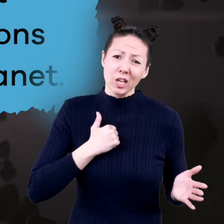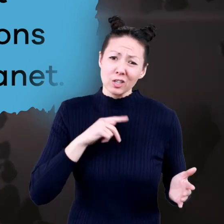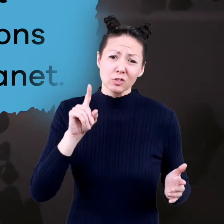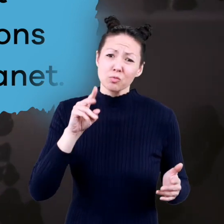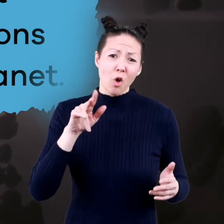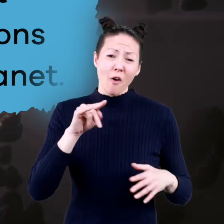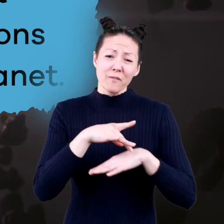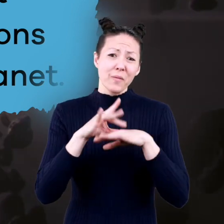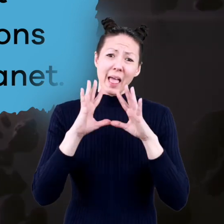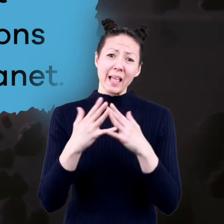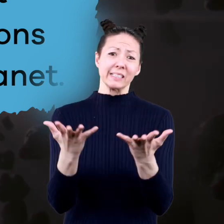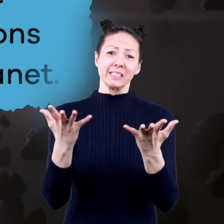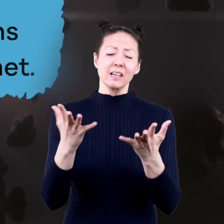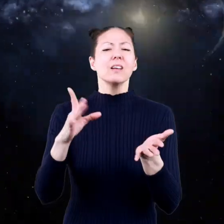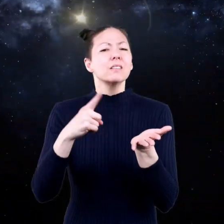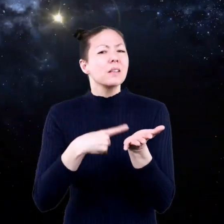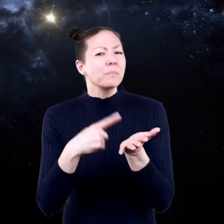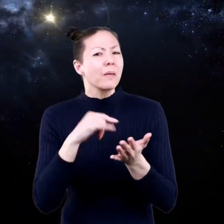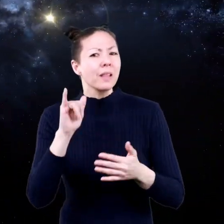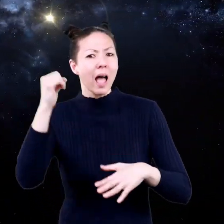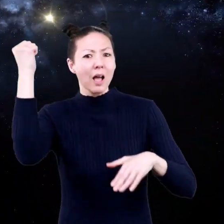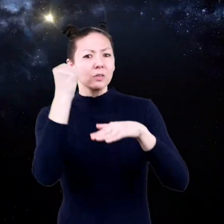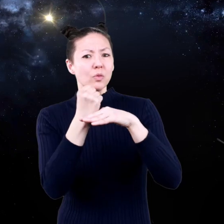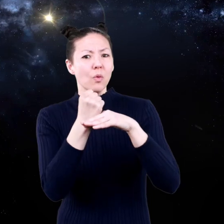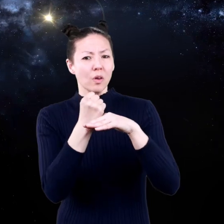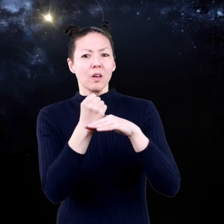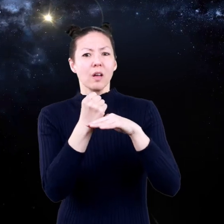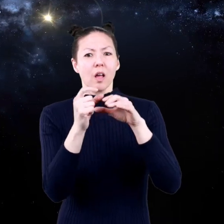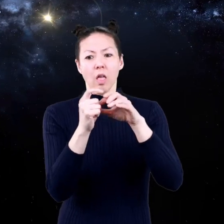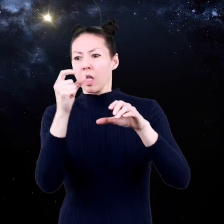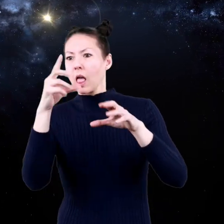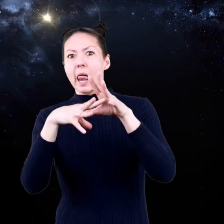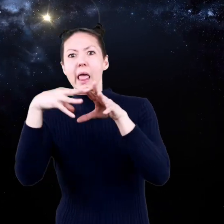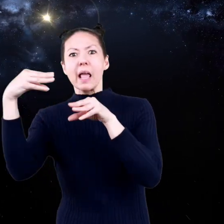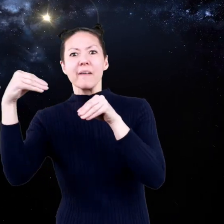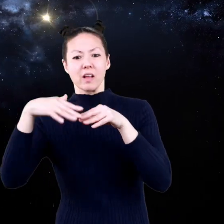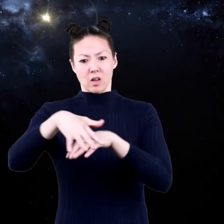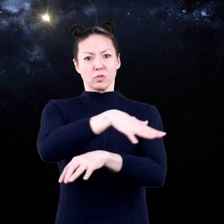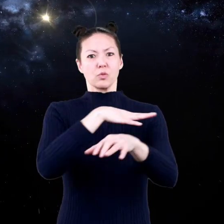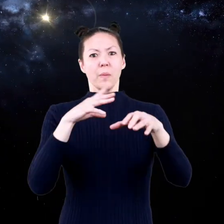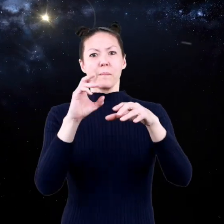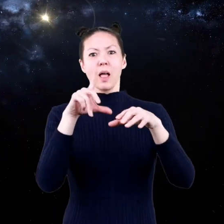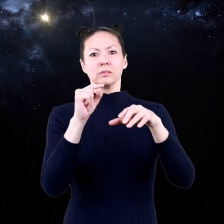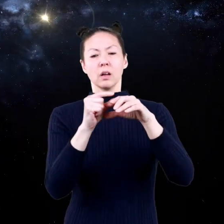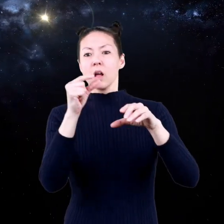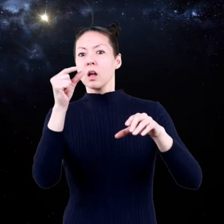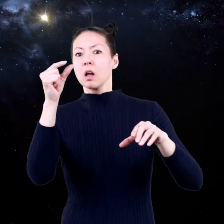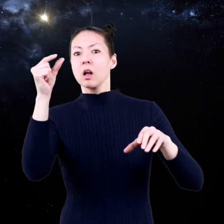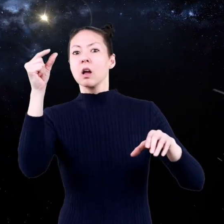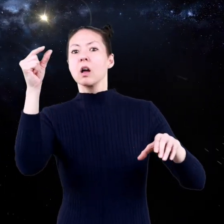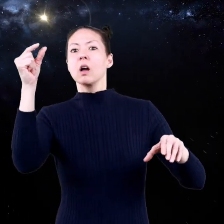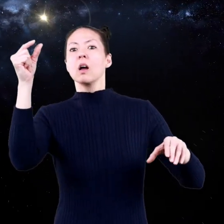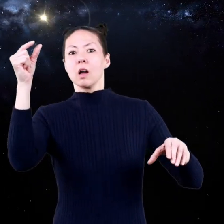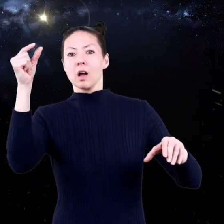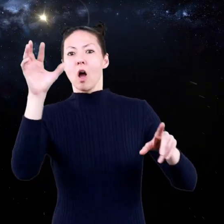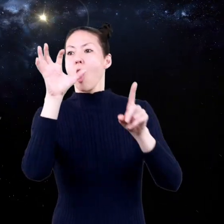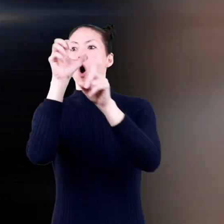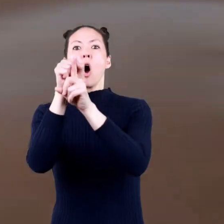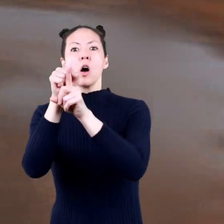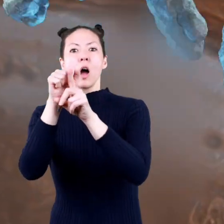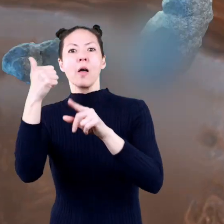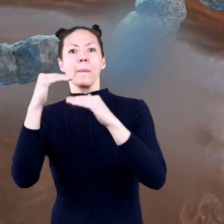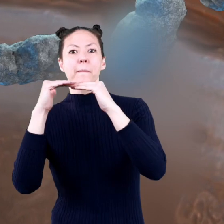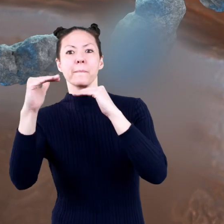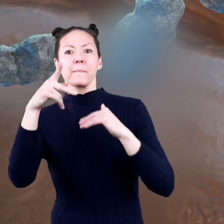Sorry, dwarf planets! Sometimes an asteroid leaves the asteroid belt and gets caught up in a planet's orbit.